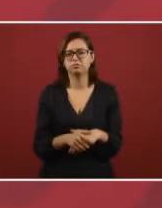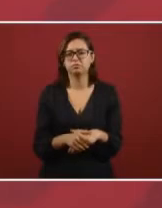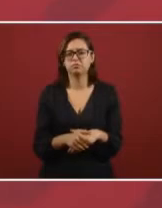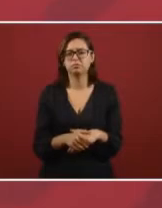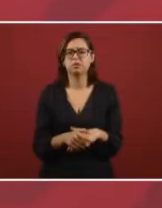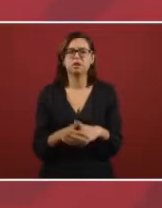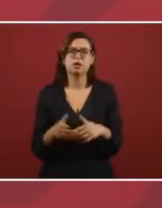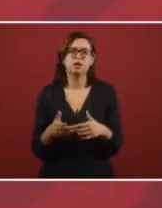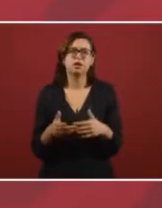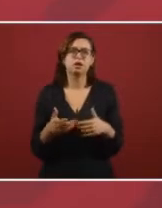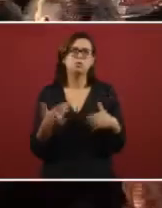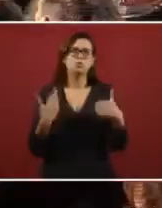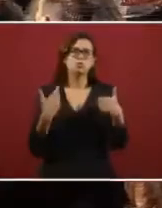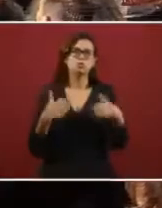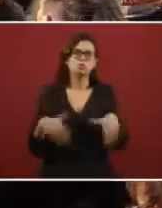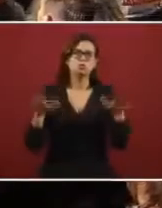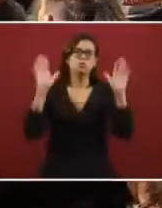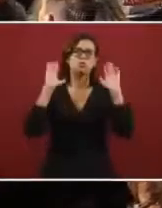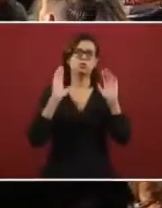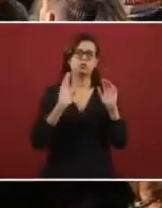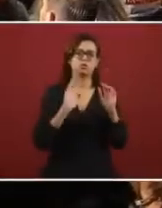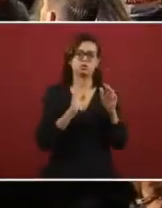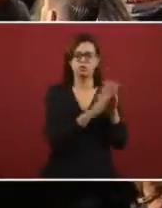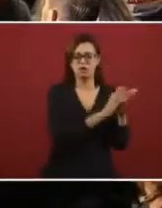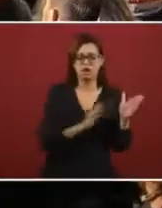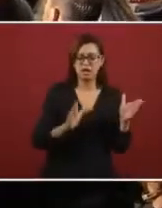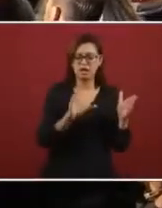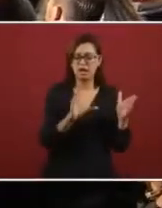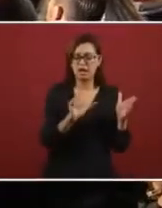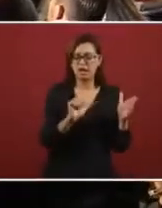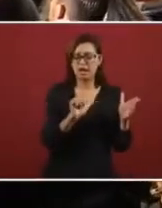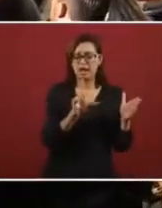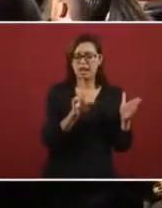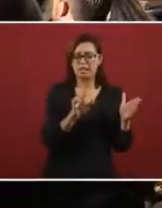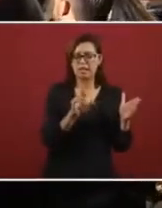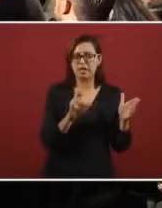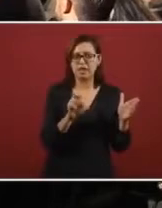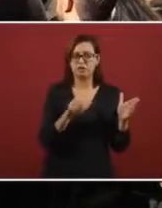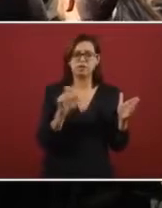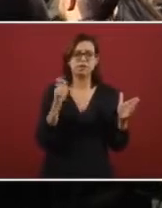done during the six years of Calderon.